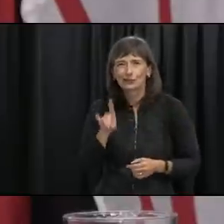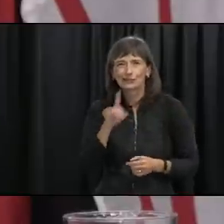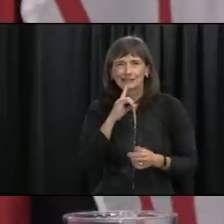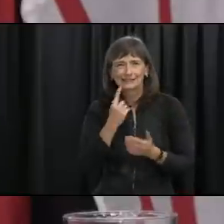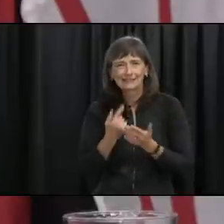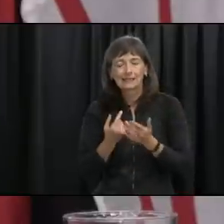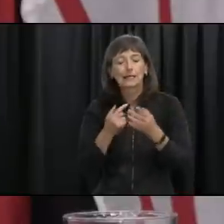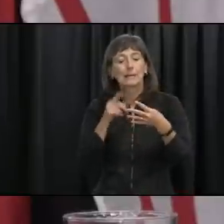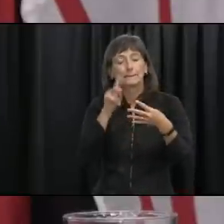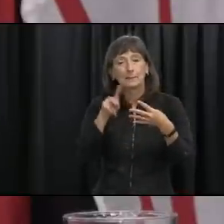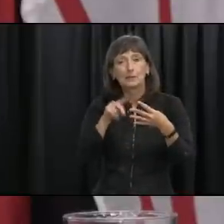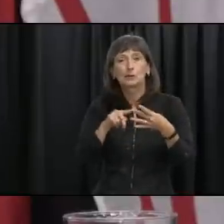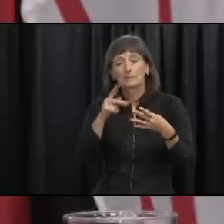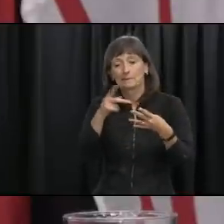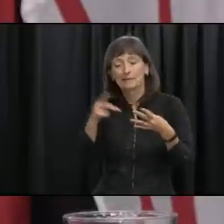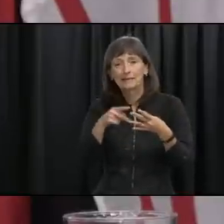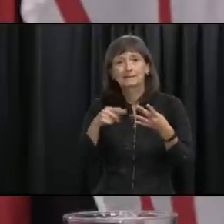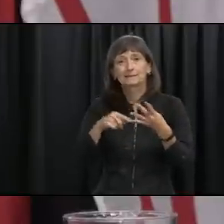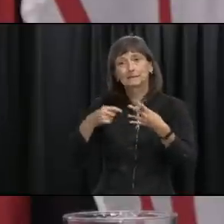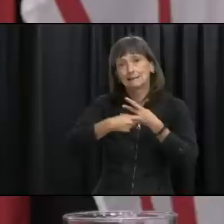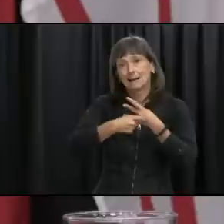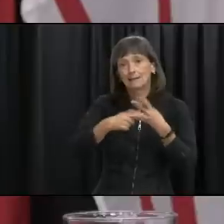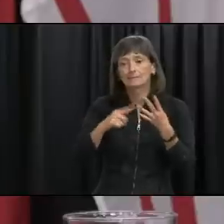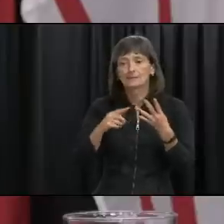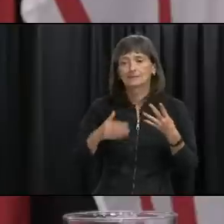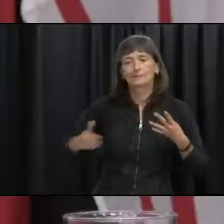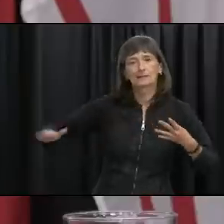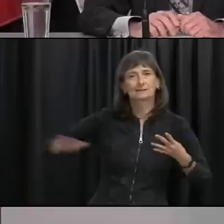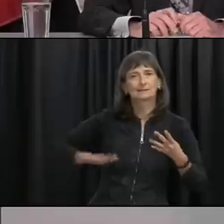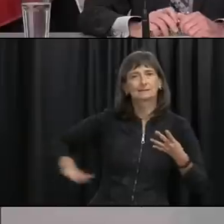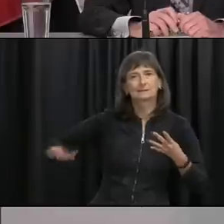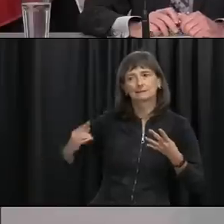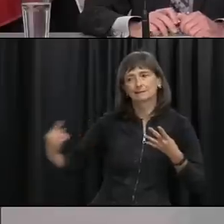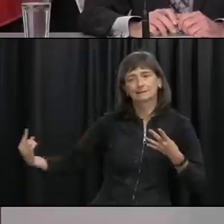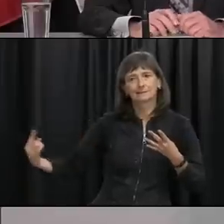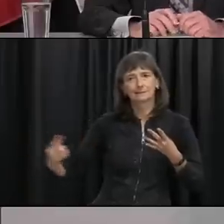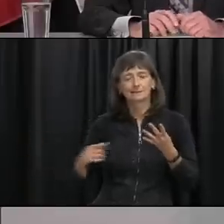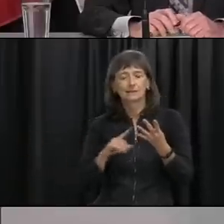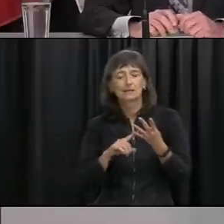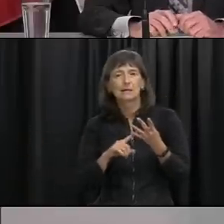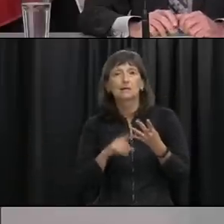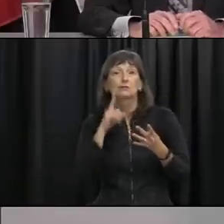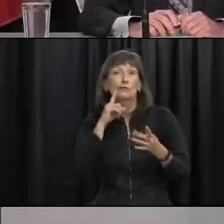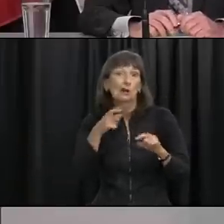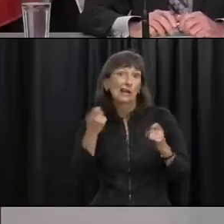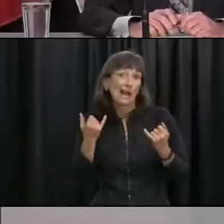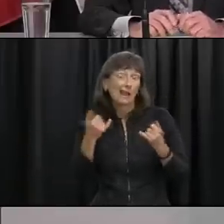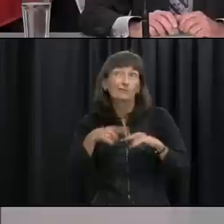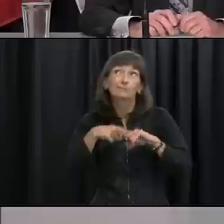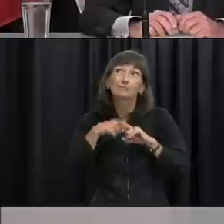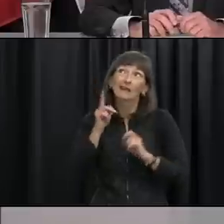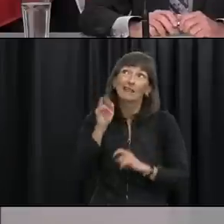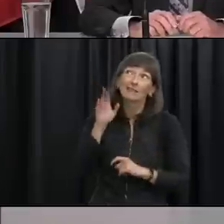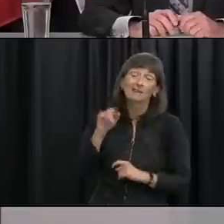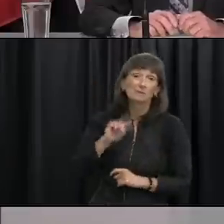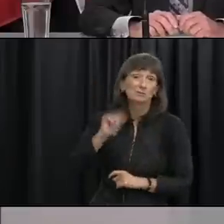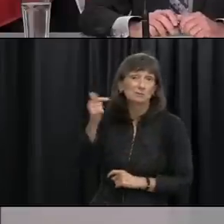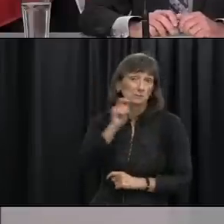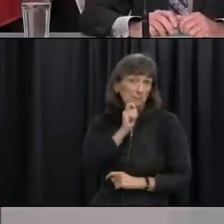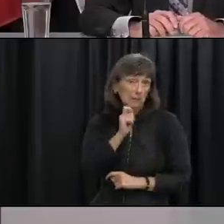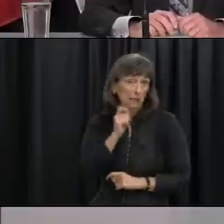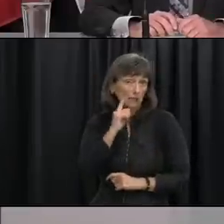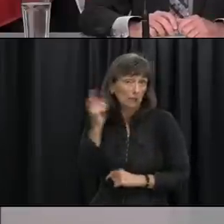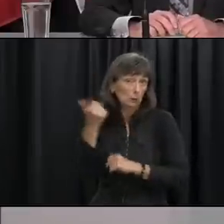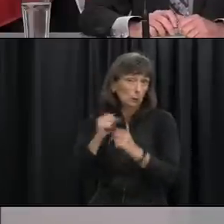will be your guide so i think with that uh kathy i'll i'll pause there and maybe we can turn it over to the media